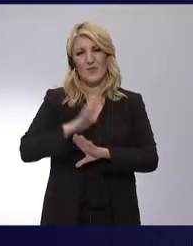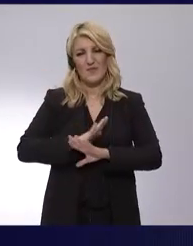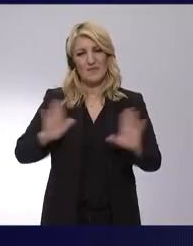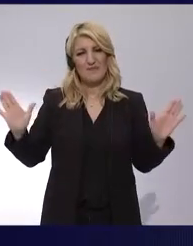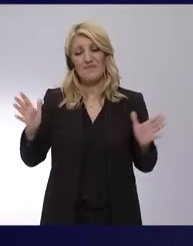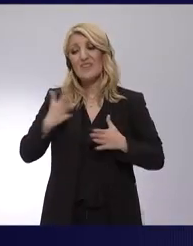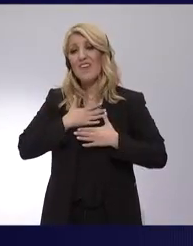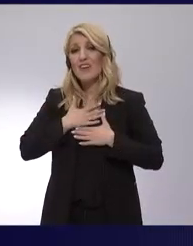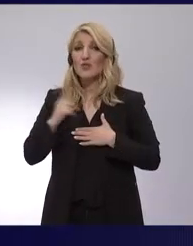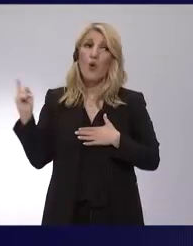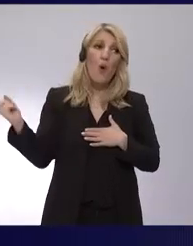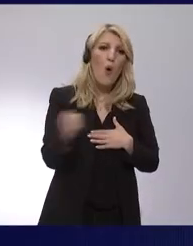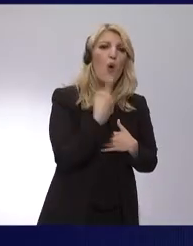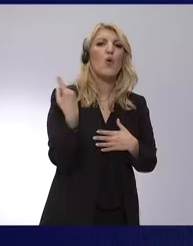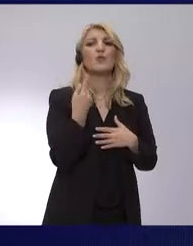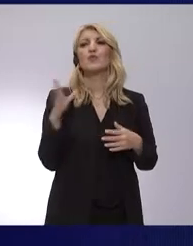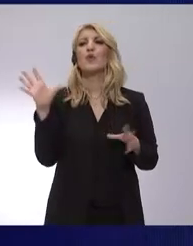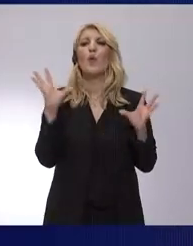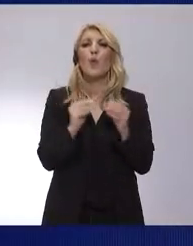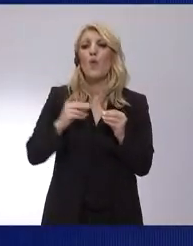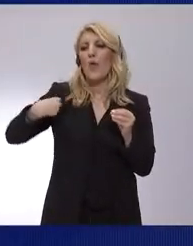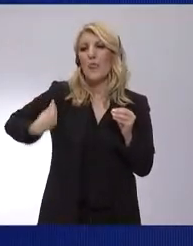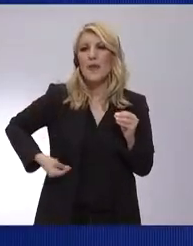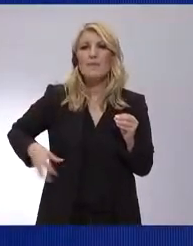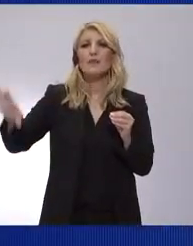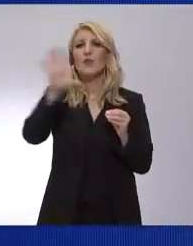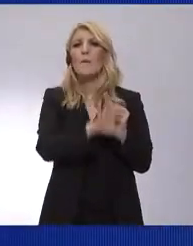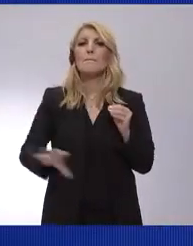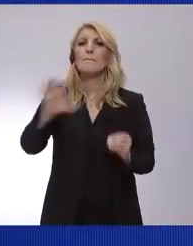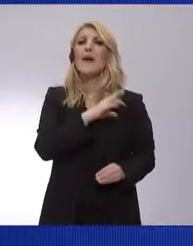That's what the DNA of EPP is all about. We are the mayor's party.